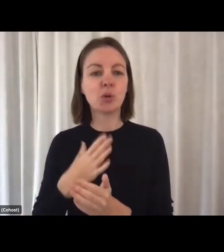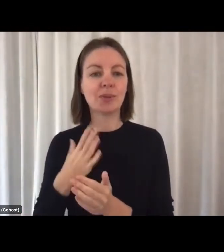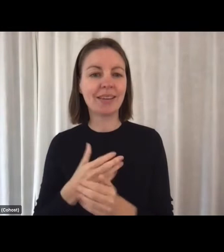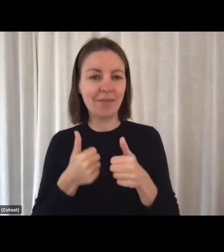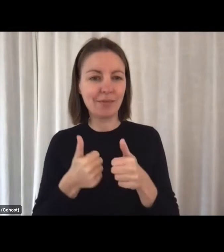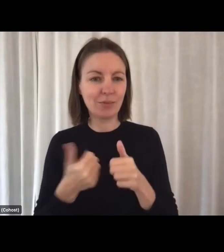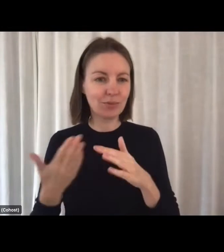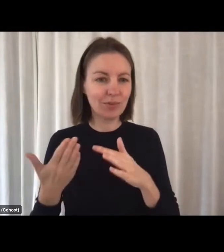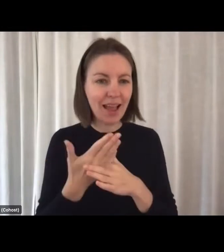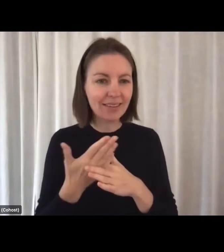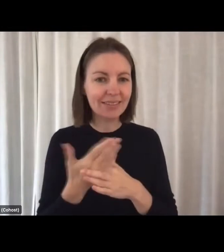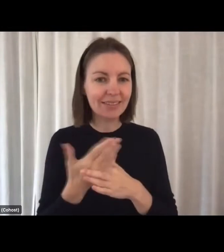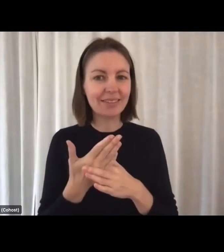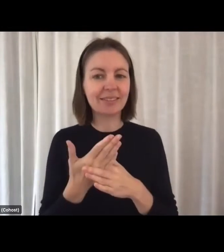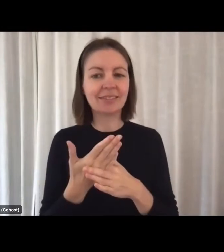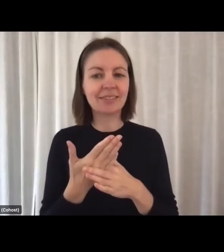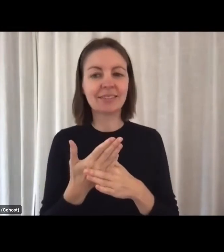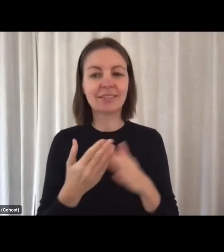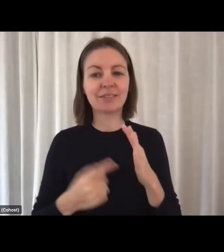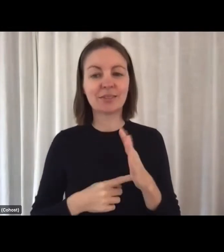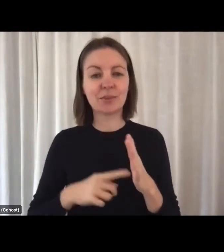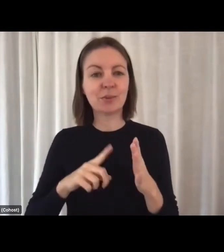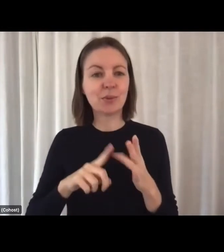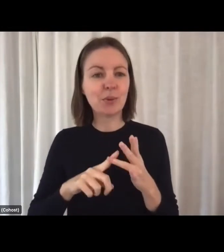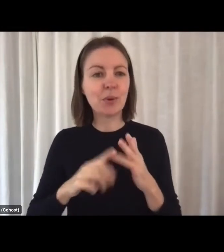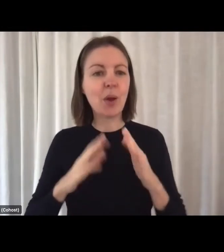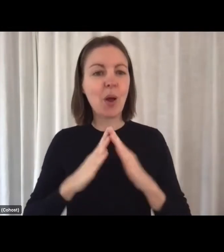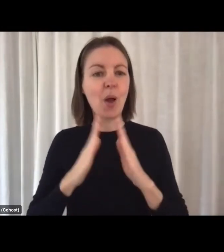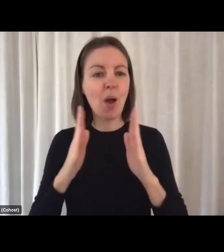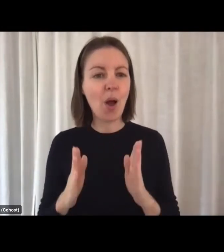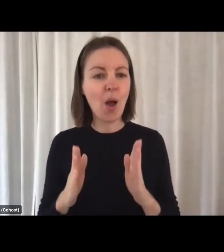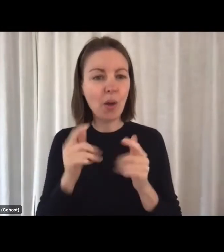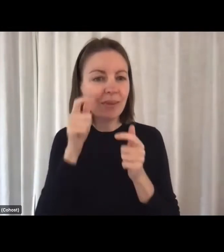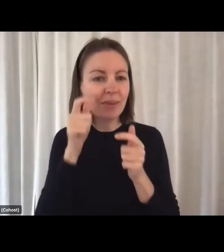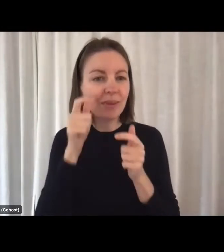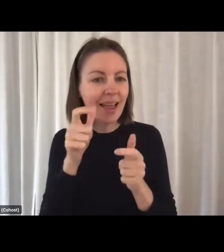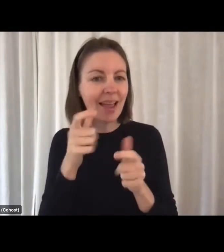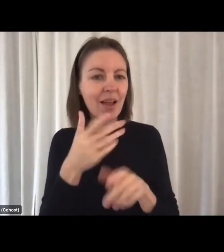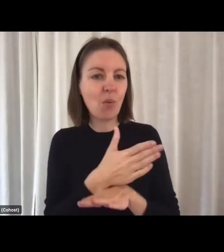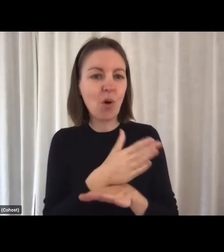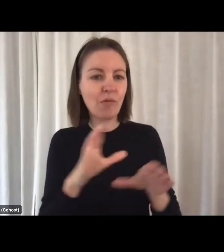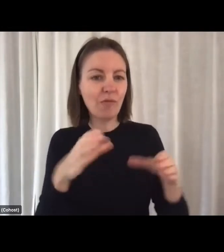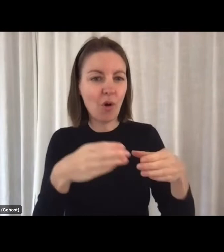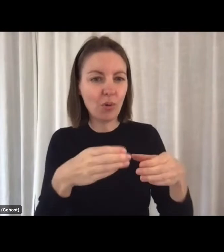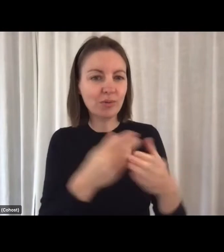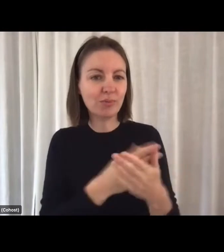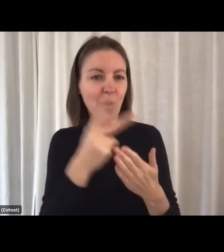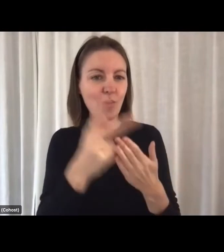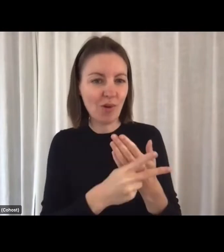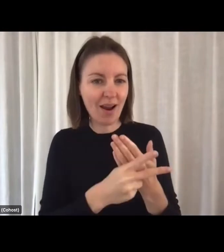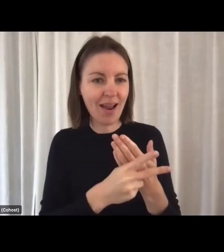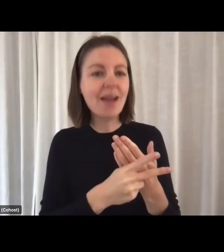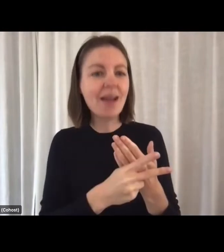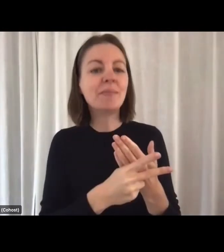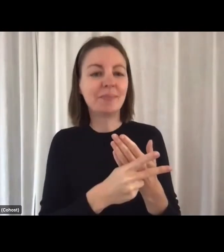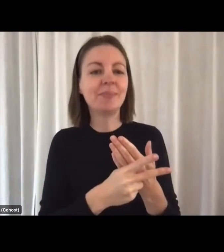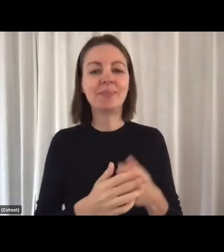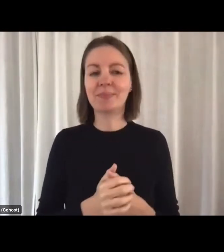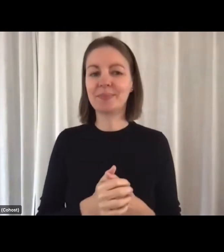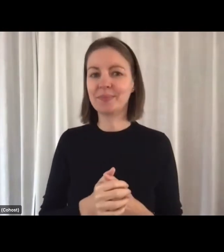the Home Care Workforce Support Program and how you can get that support.